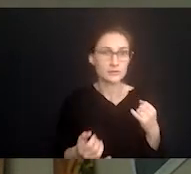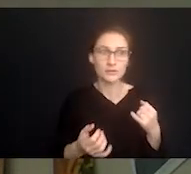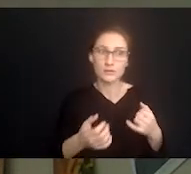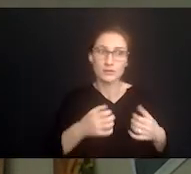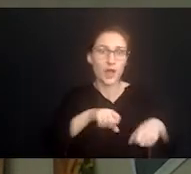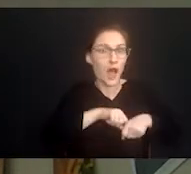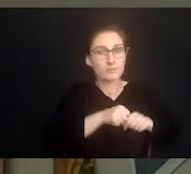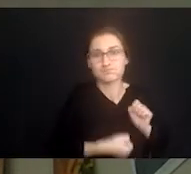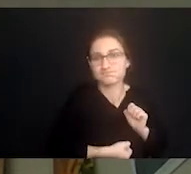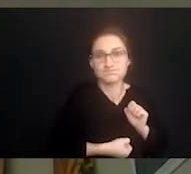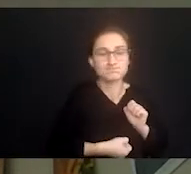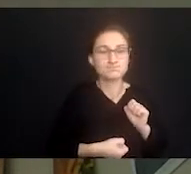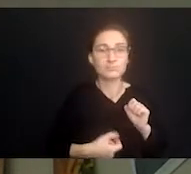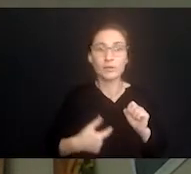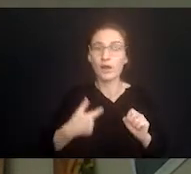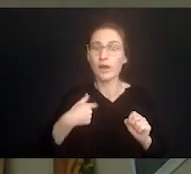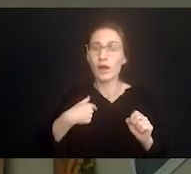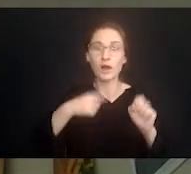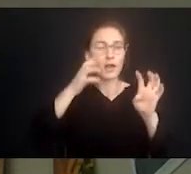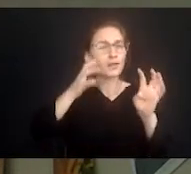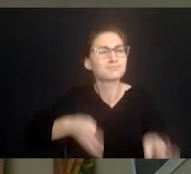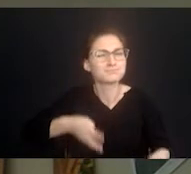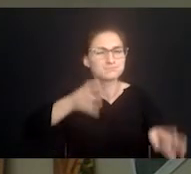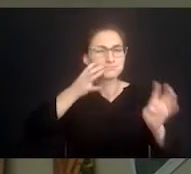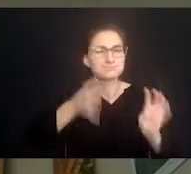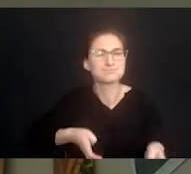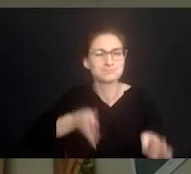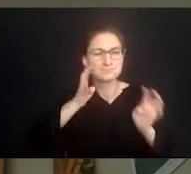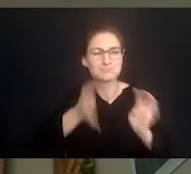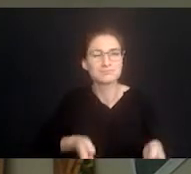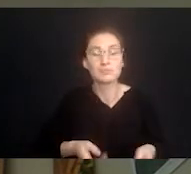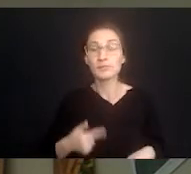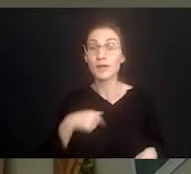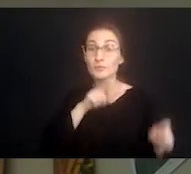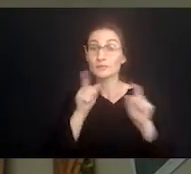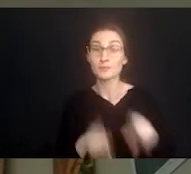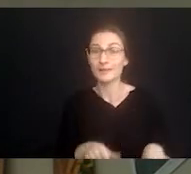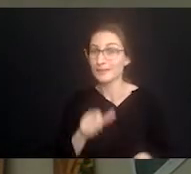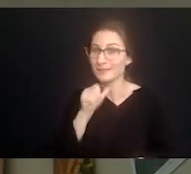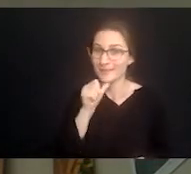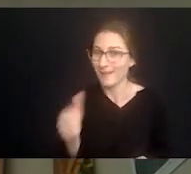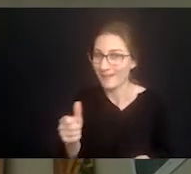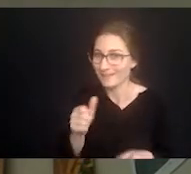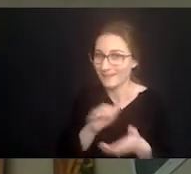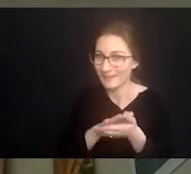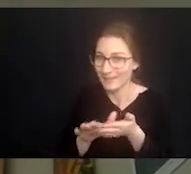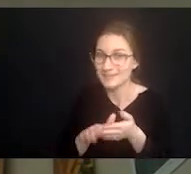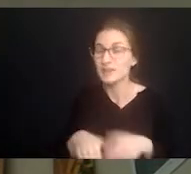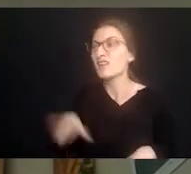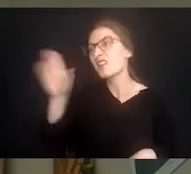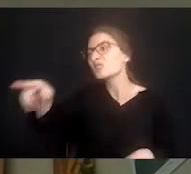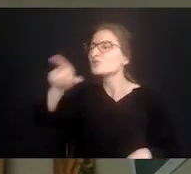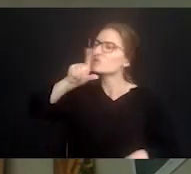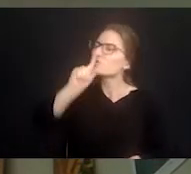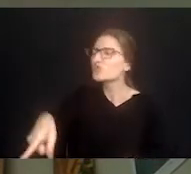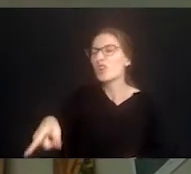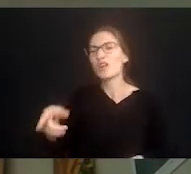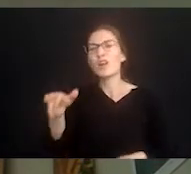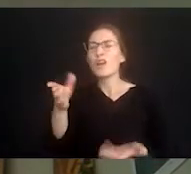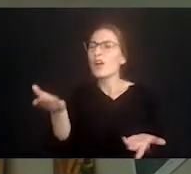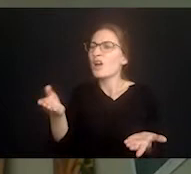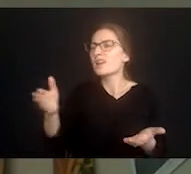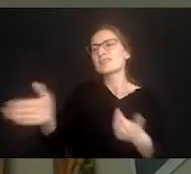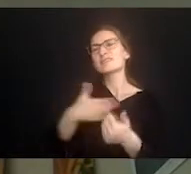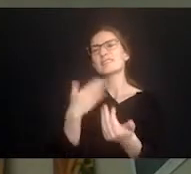piece of my emotional dam broke loose and I cried, not in my most loving tone. Sure it will. It's easy for you to say